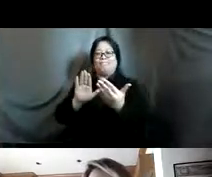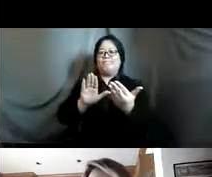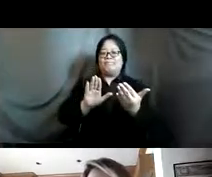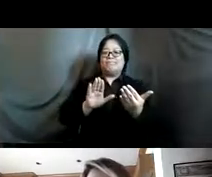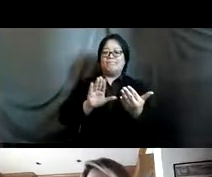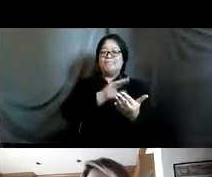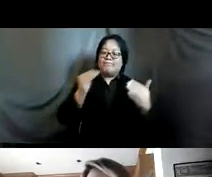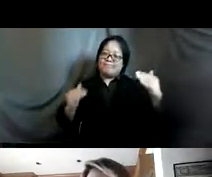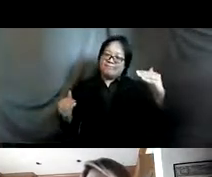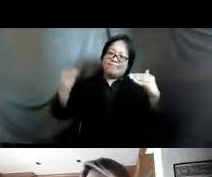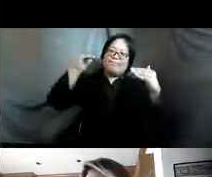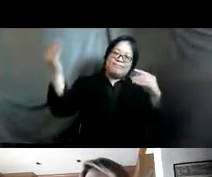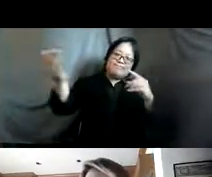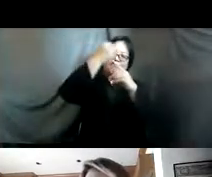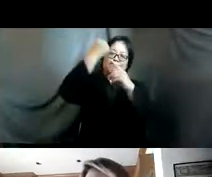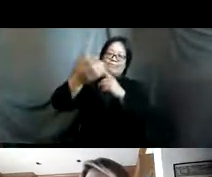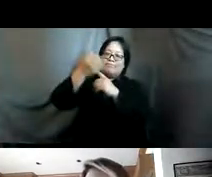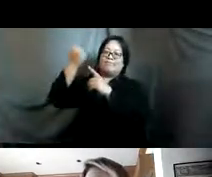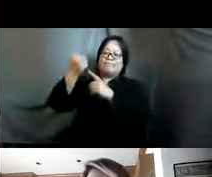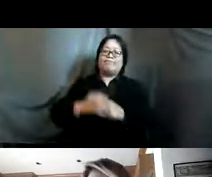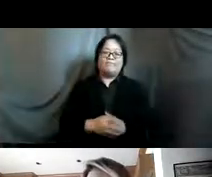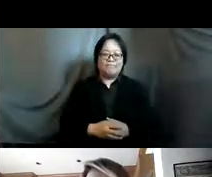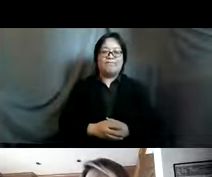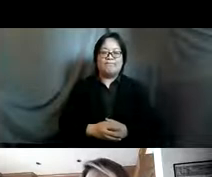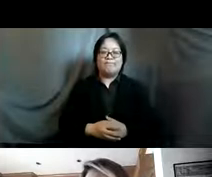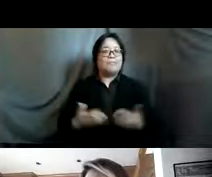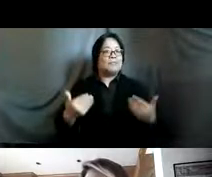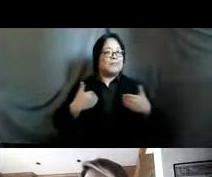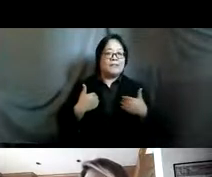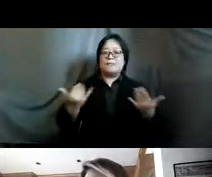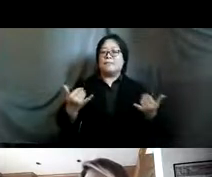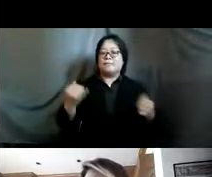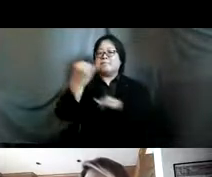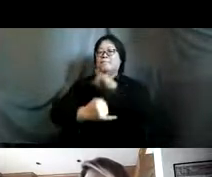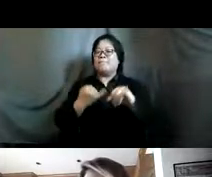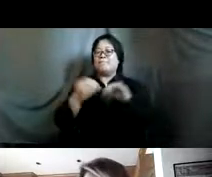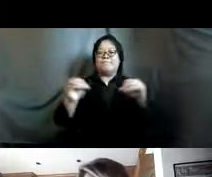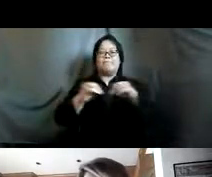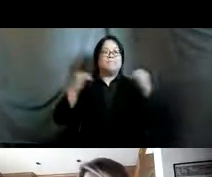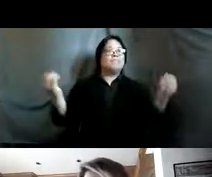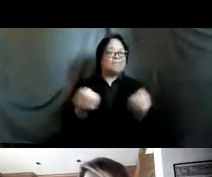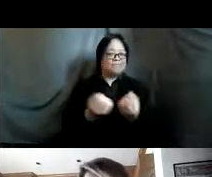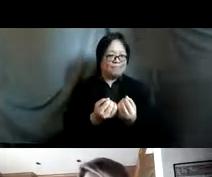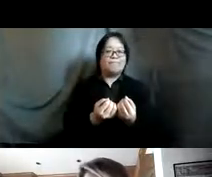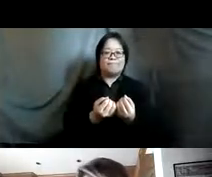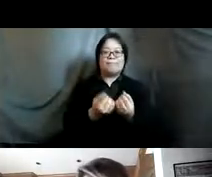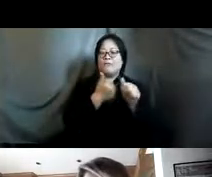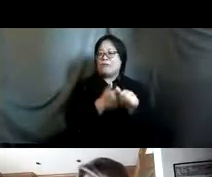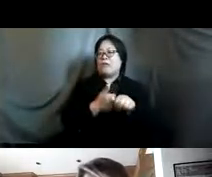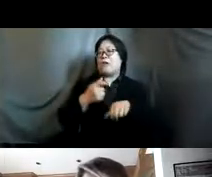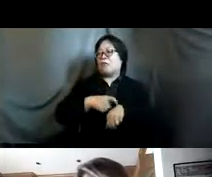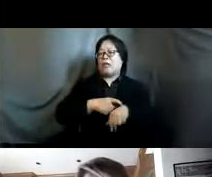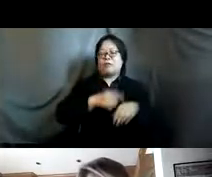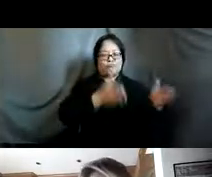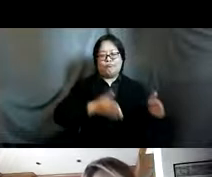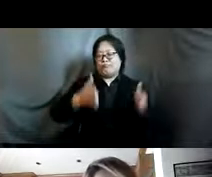the goals of this coalition and to that extent we have internally as an organization put in place different milestones and forums around which we are